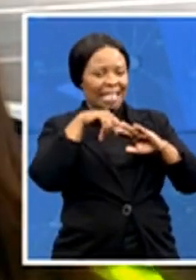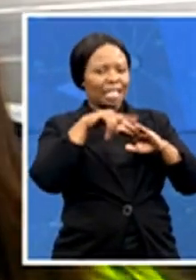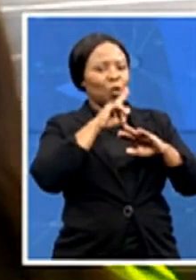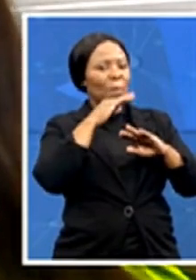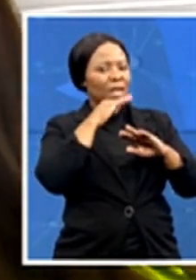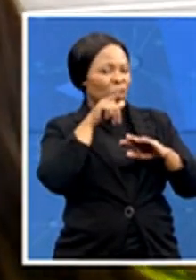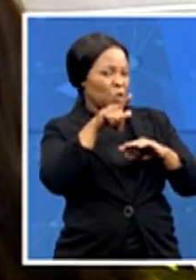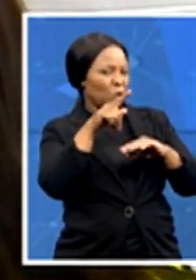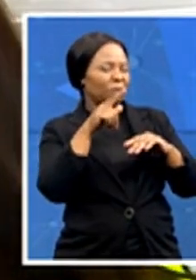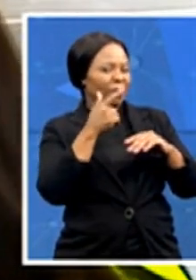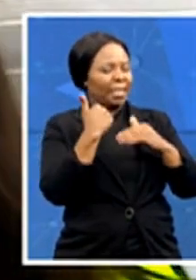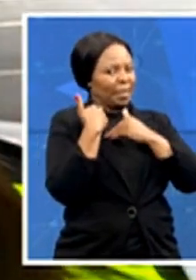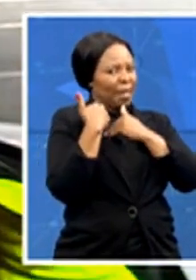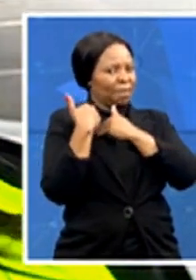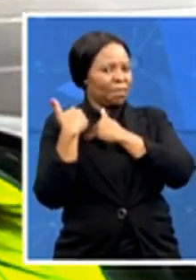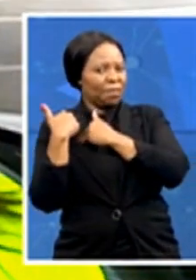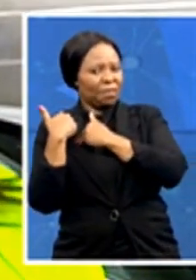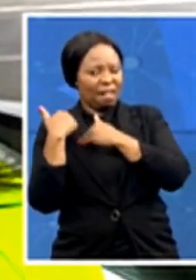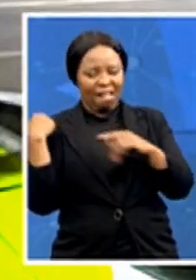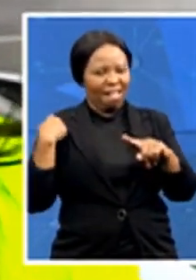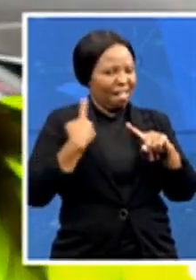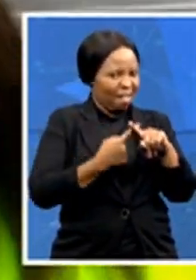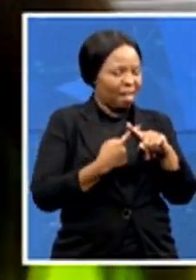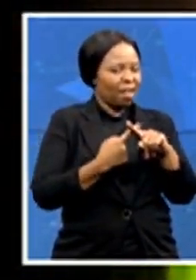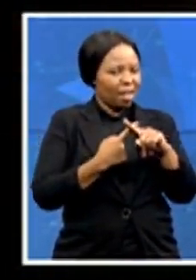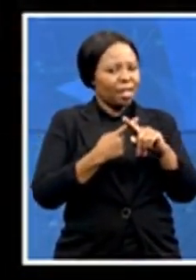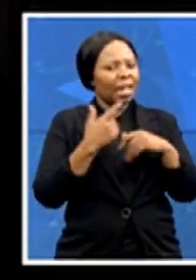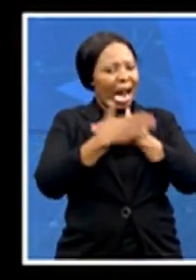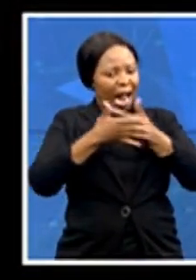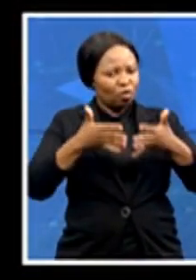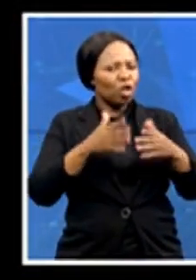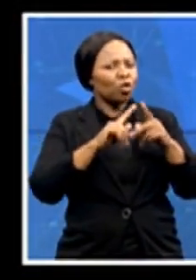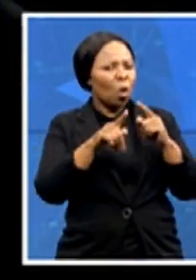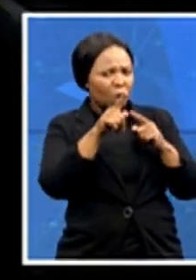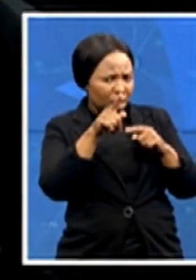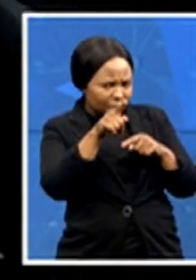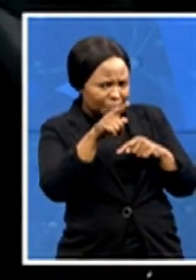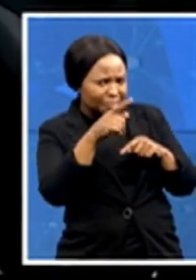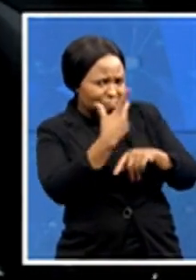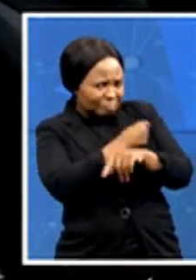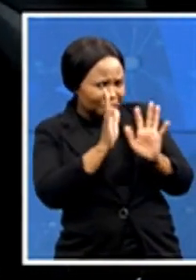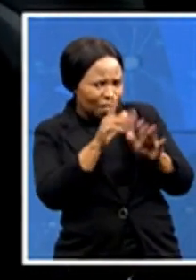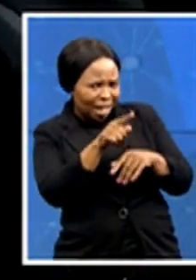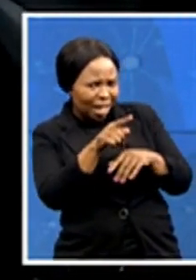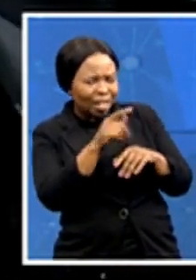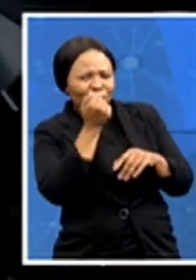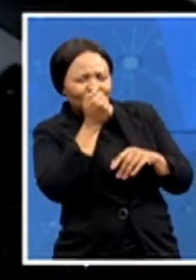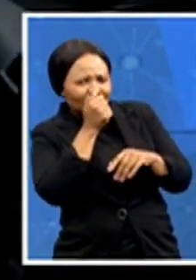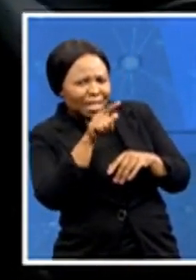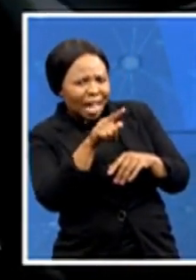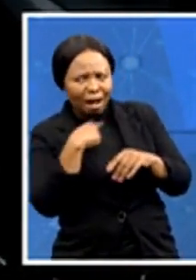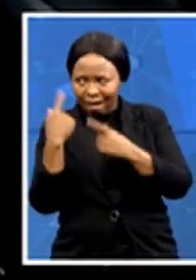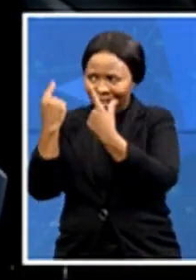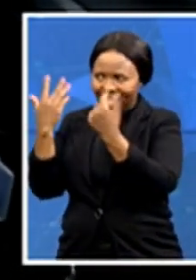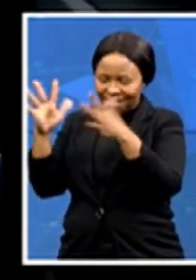the pandemic came to the country, you know, did you also get vaccinated? Are you? I'm sorry. I did. You did. And talk to us about your reasons for